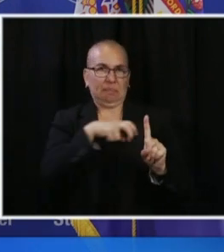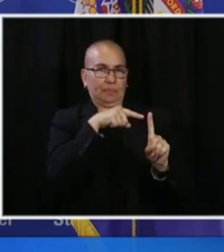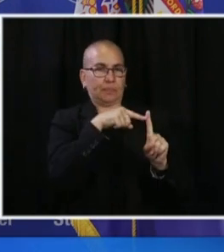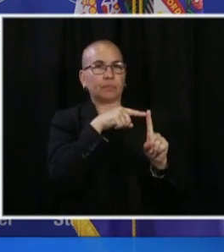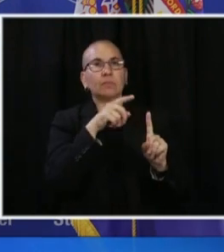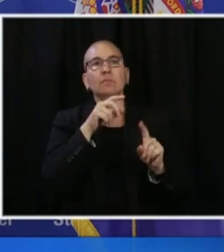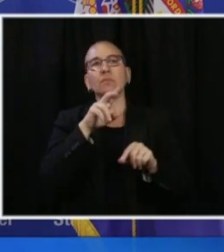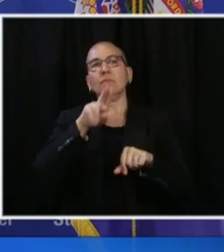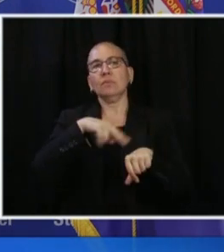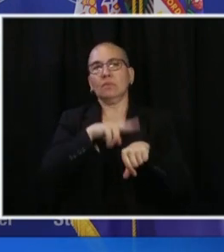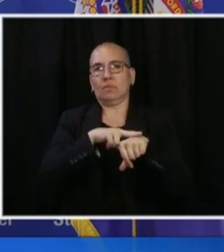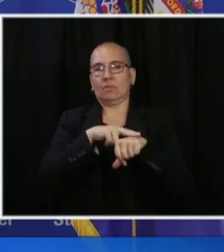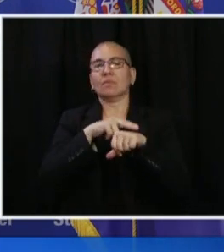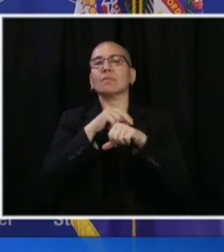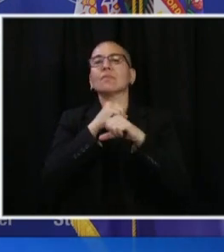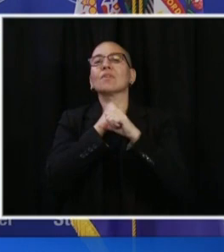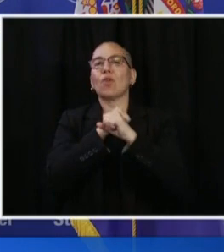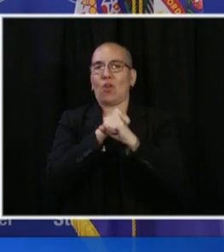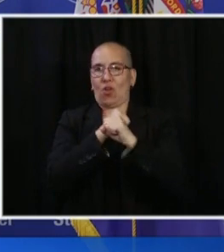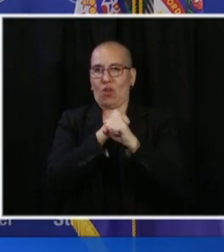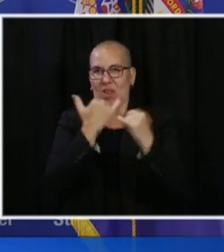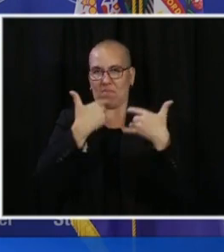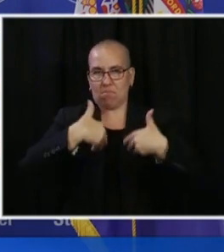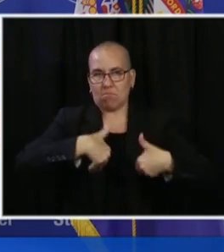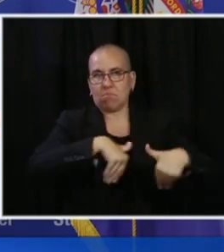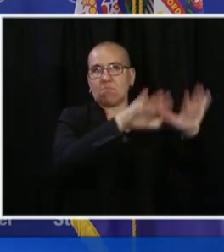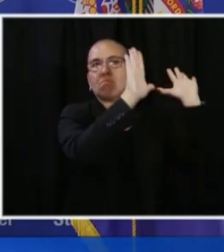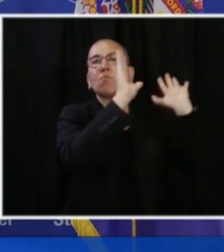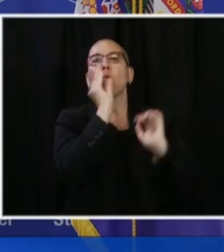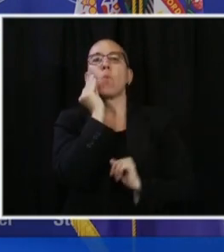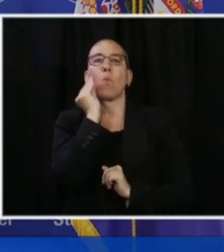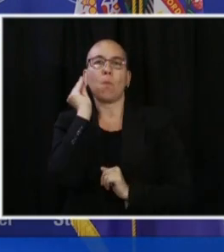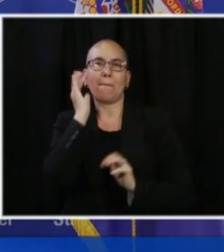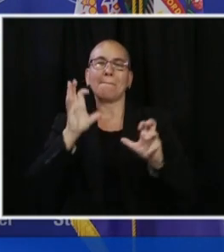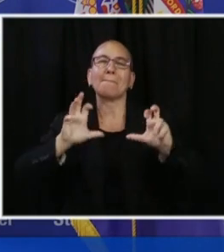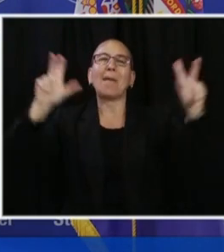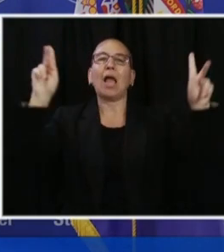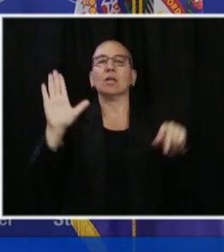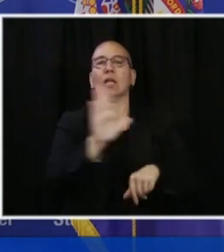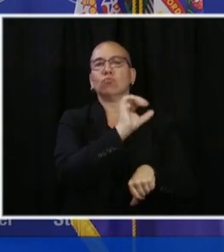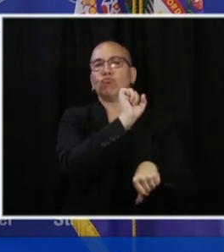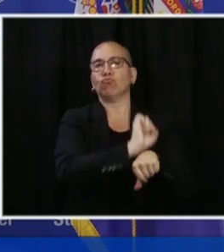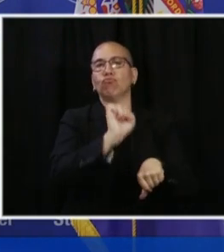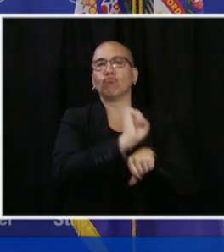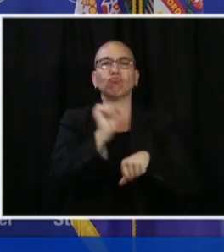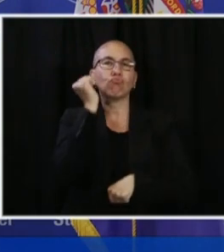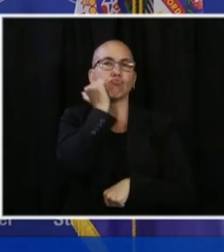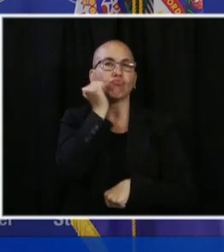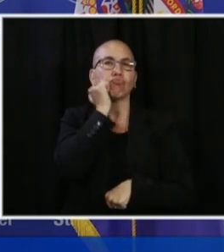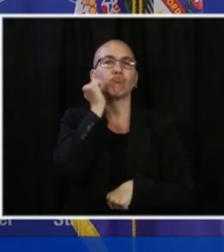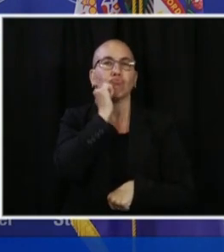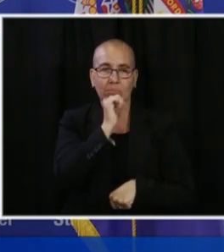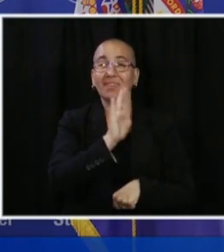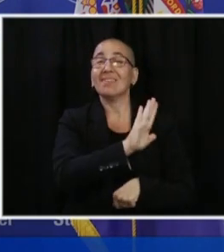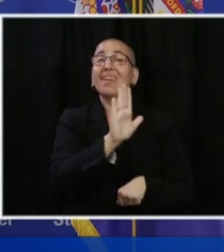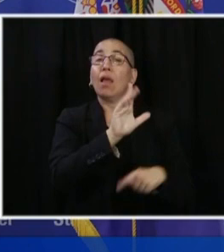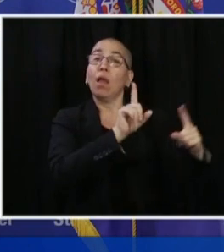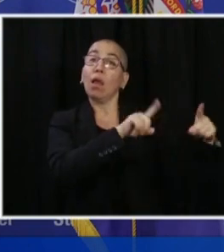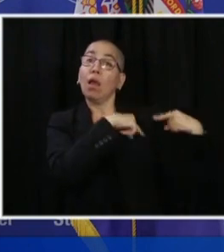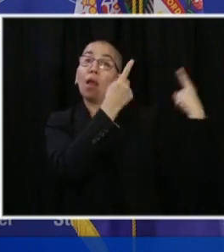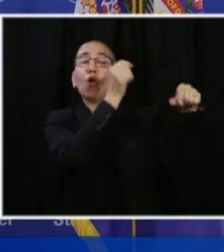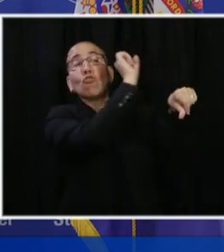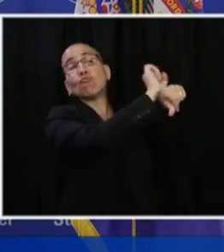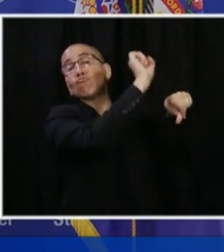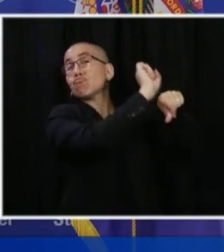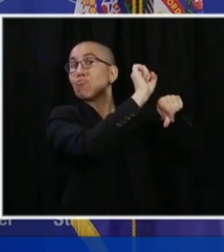to their homes and their jobs because that's what they are. They take time out of their jobs and many of them will be going back, some of them working as